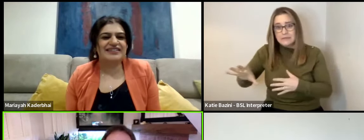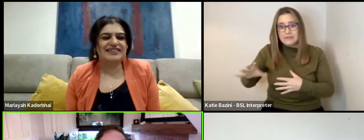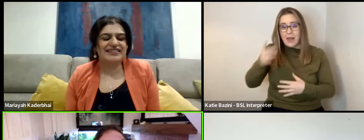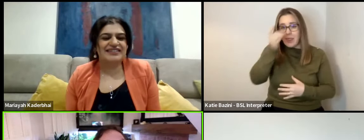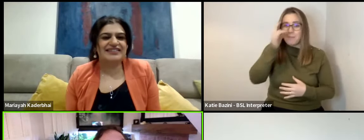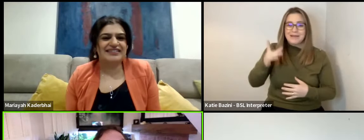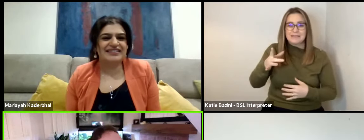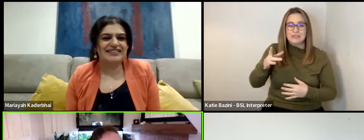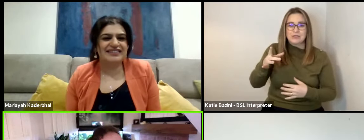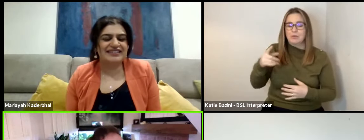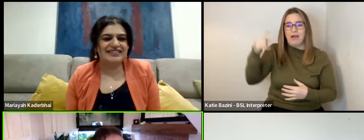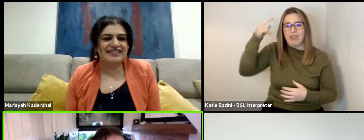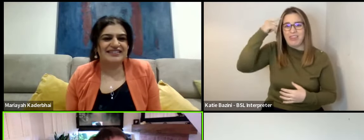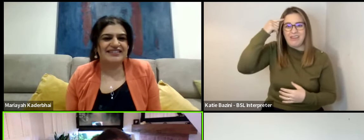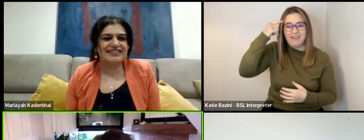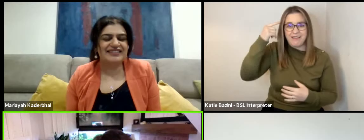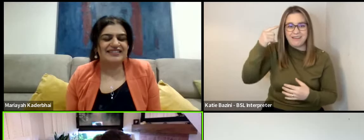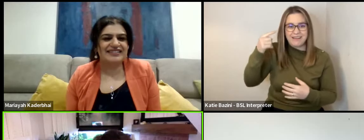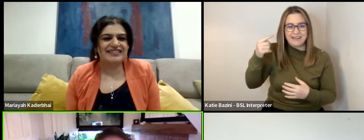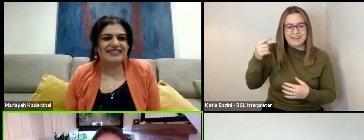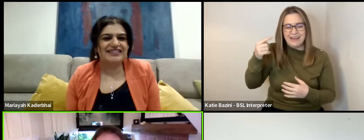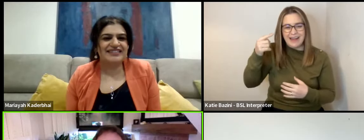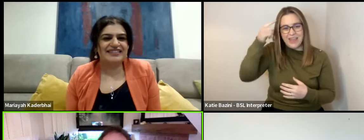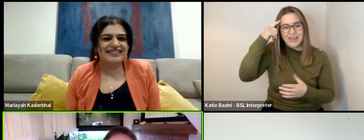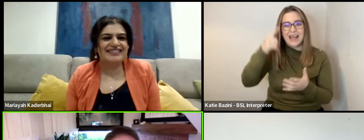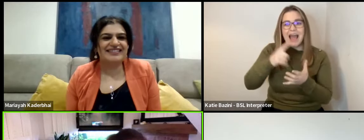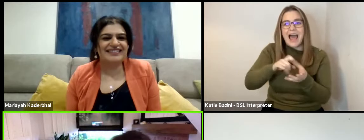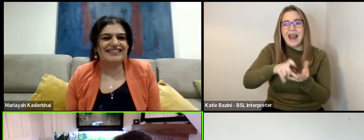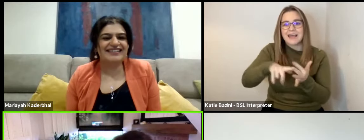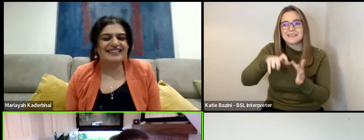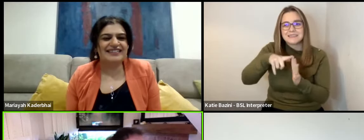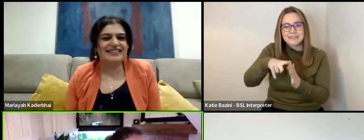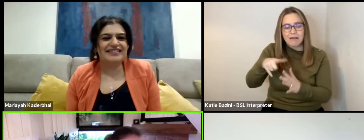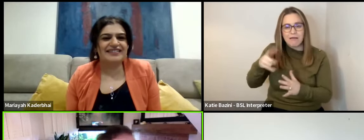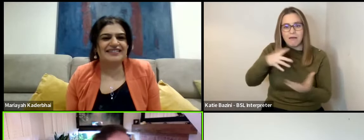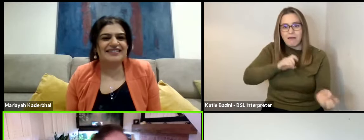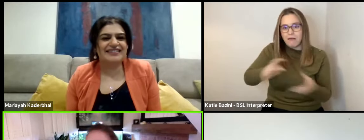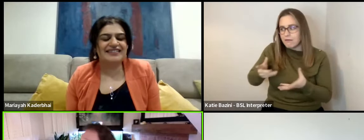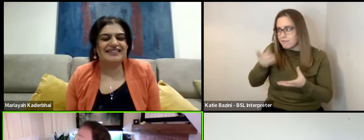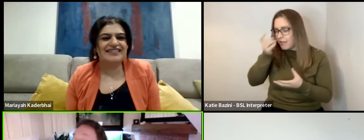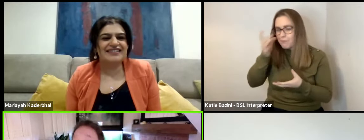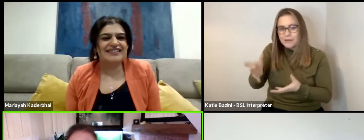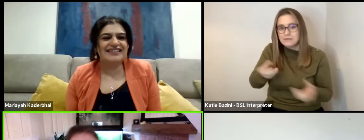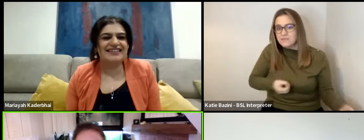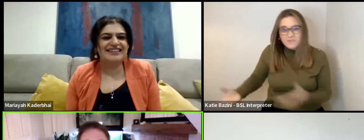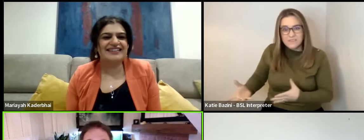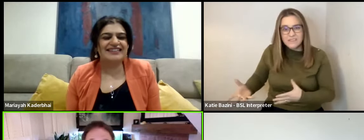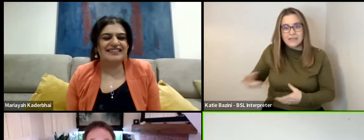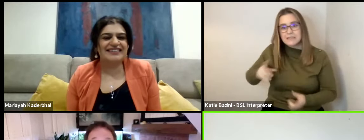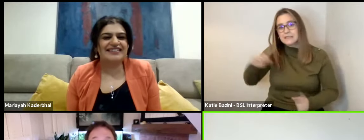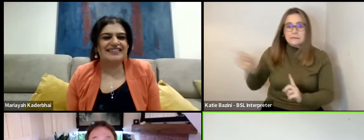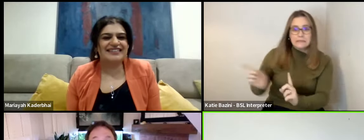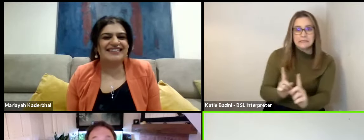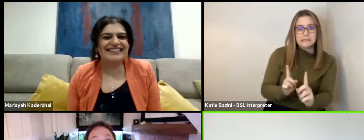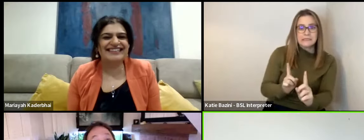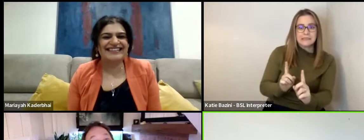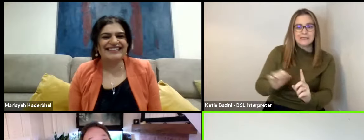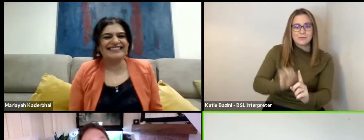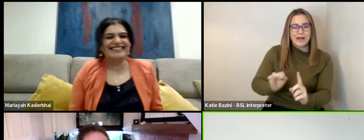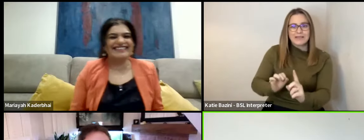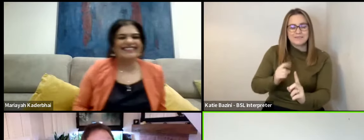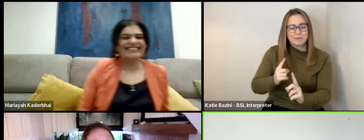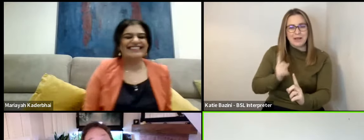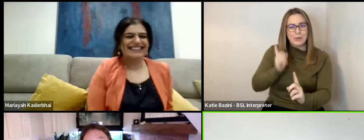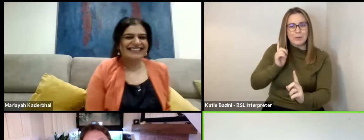to, I think it was Alice. Give the bin to Alice. And then ran straight back. And then